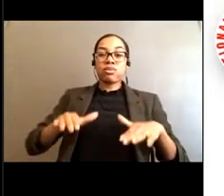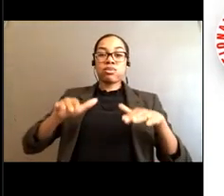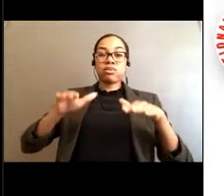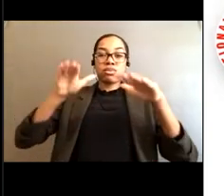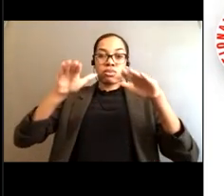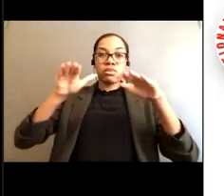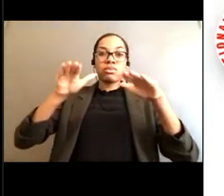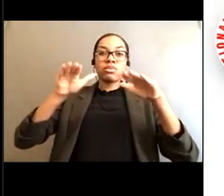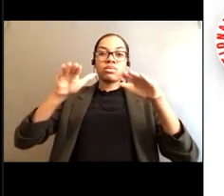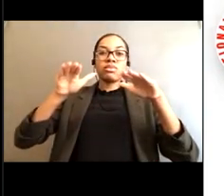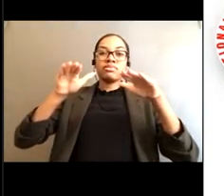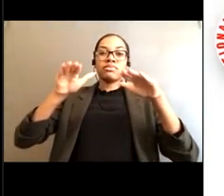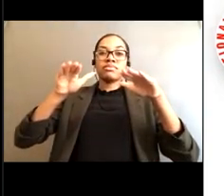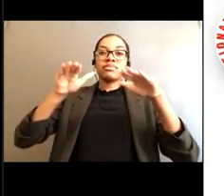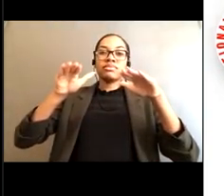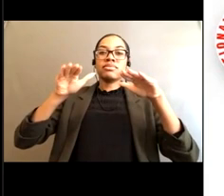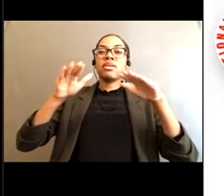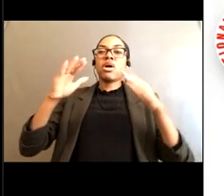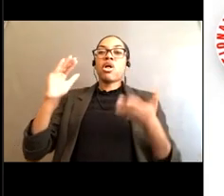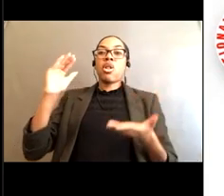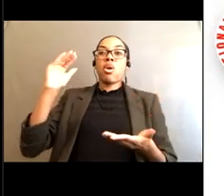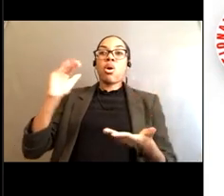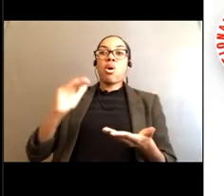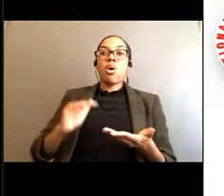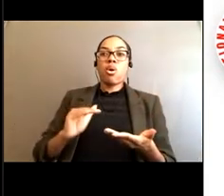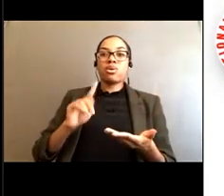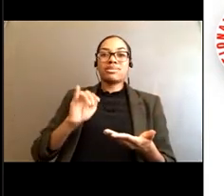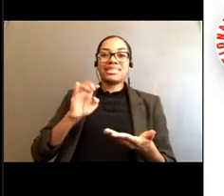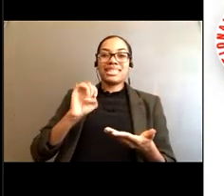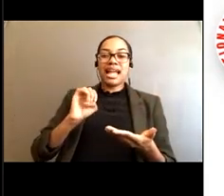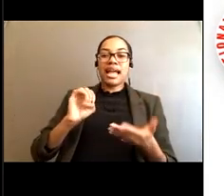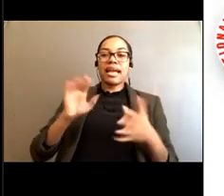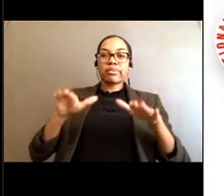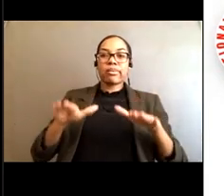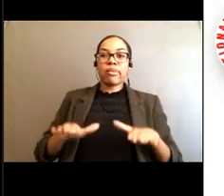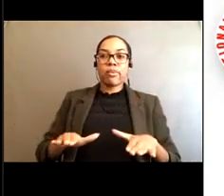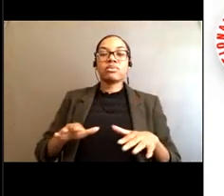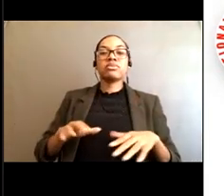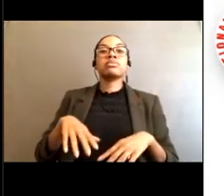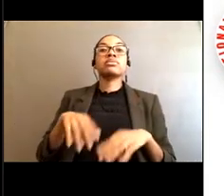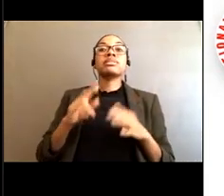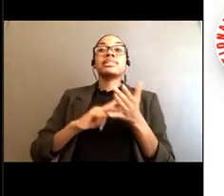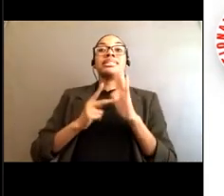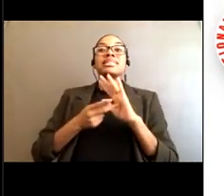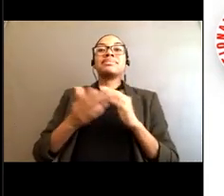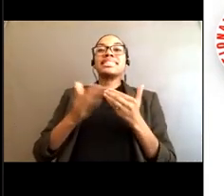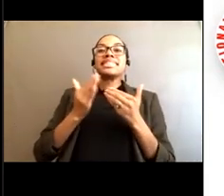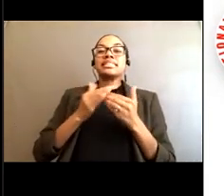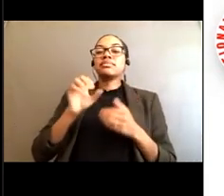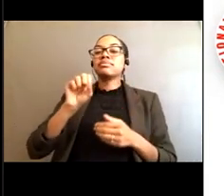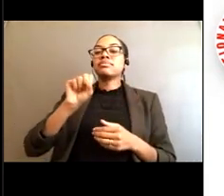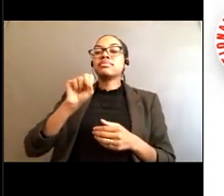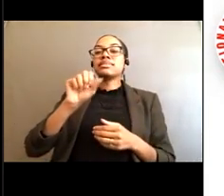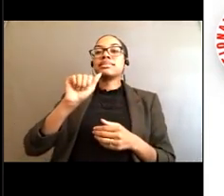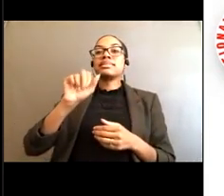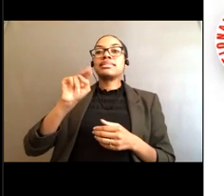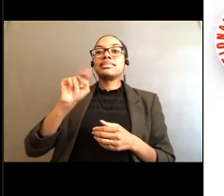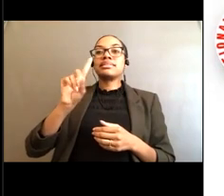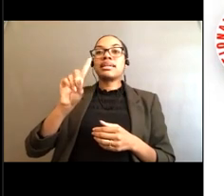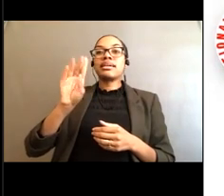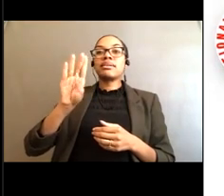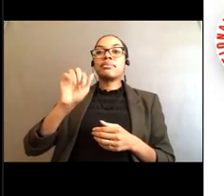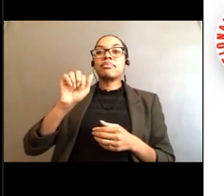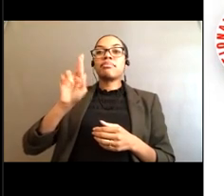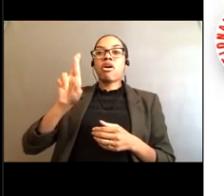that any incoming waves can easily flow back out over the sandbars, and during high tide, rip currents are